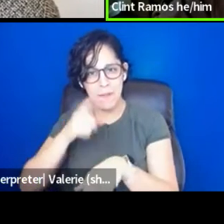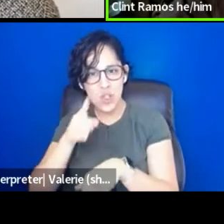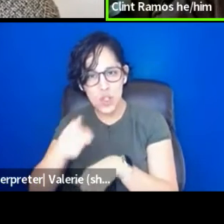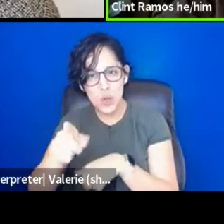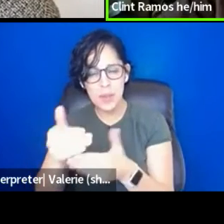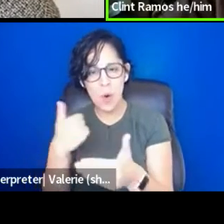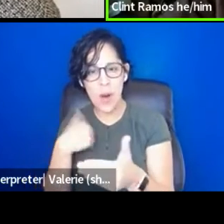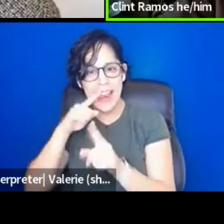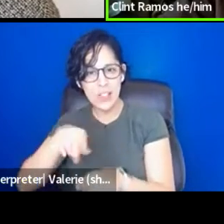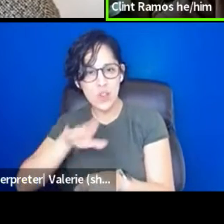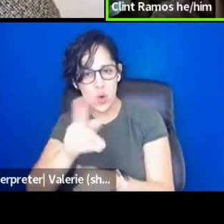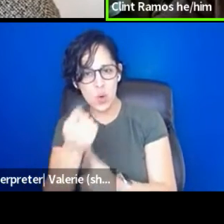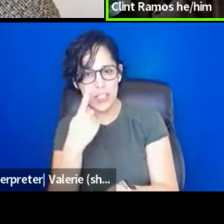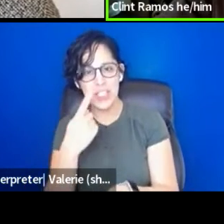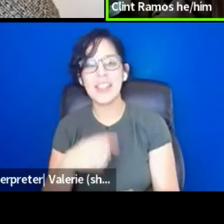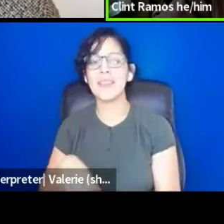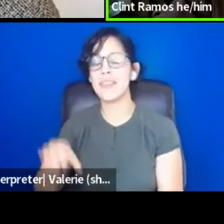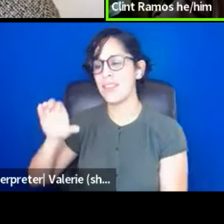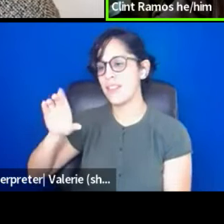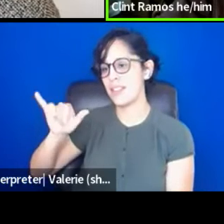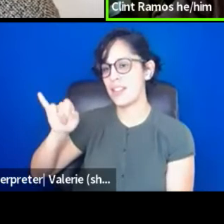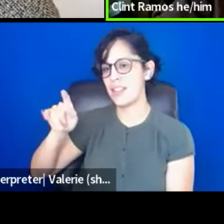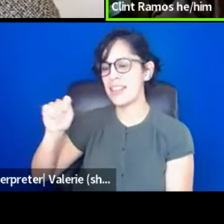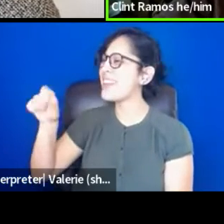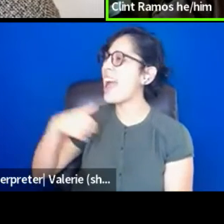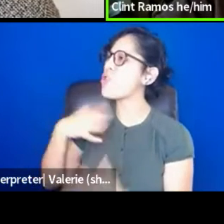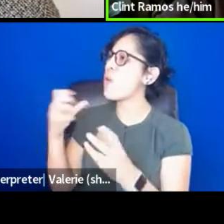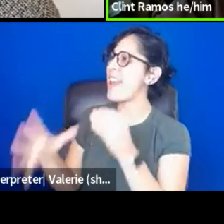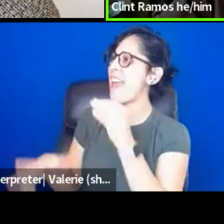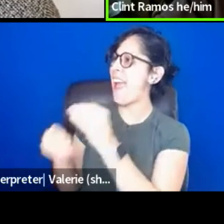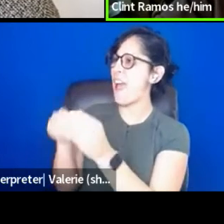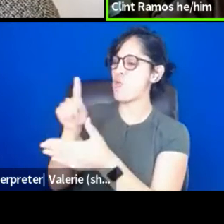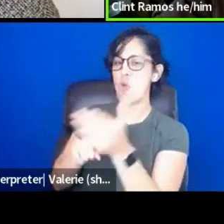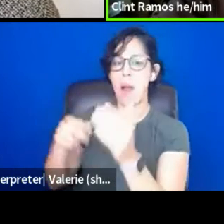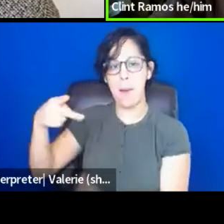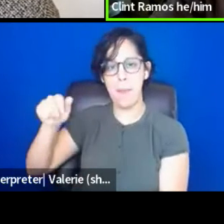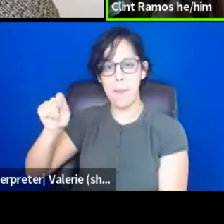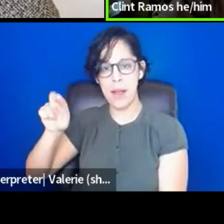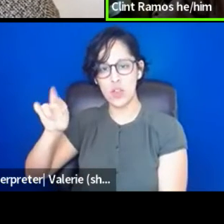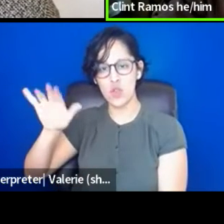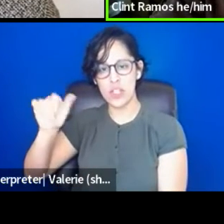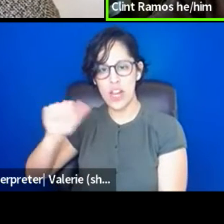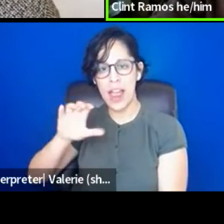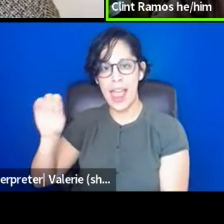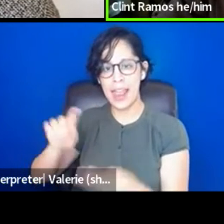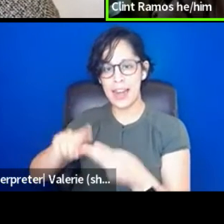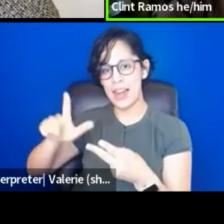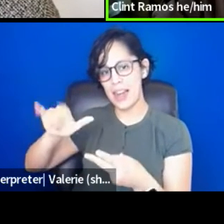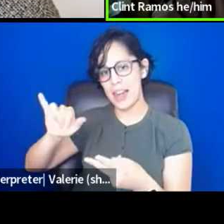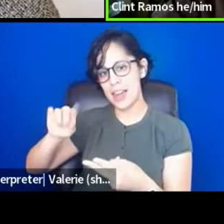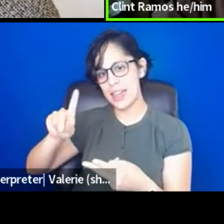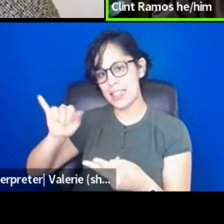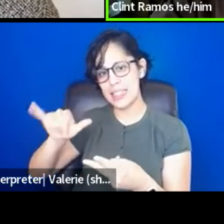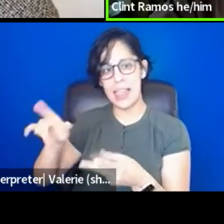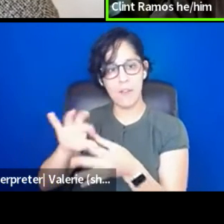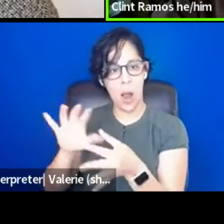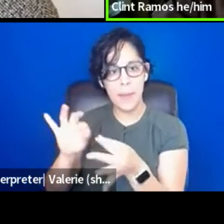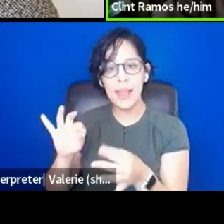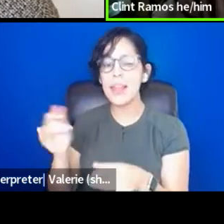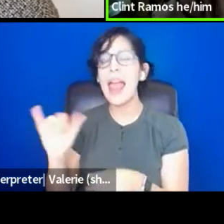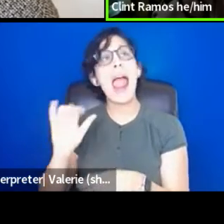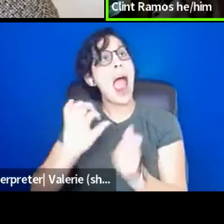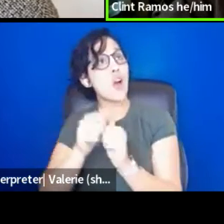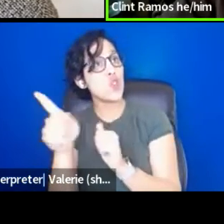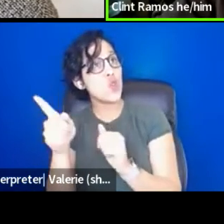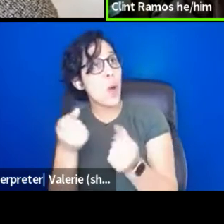Yeah, no, I just wanted to build on what Patricia and Lindsay have been saying in those questions, actually, or like, how do you advocate? How do you convince people?